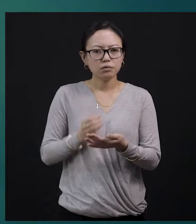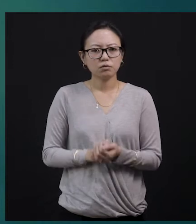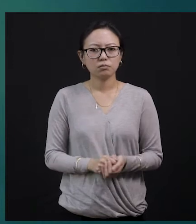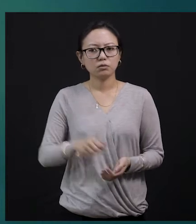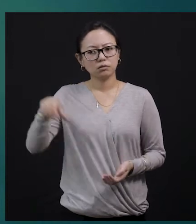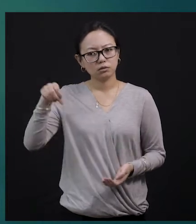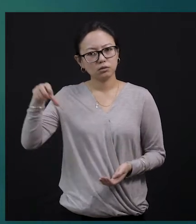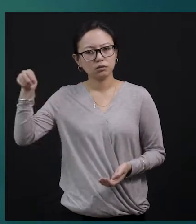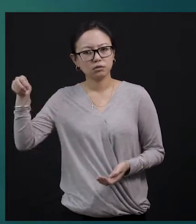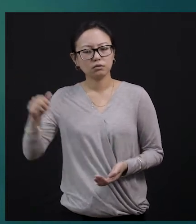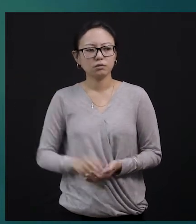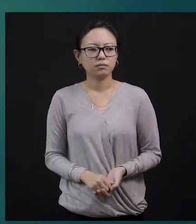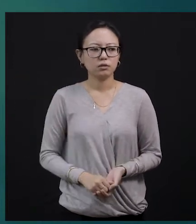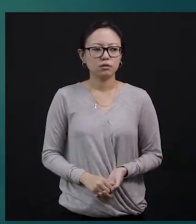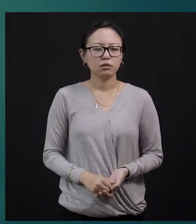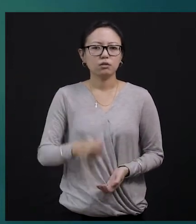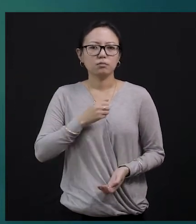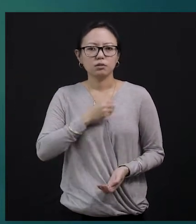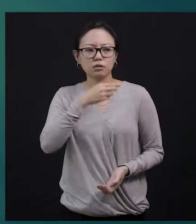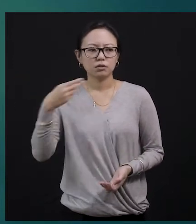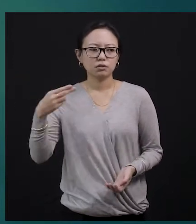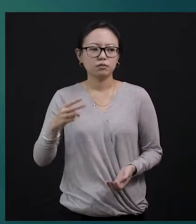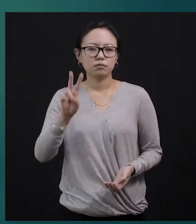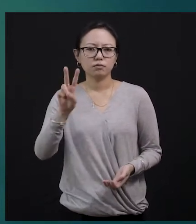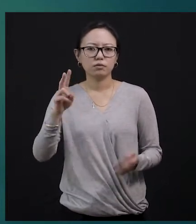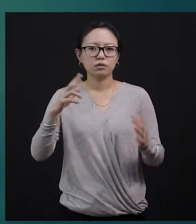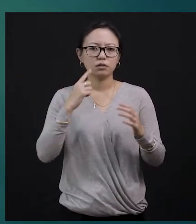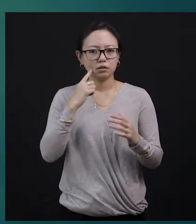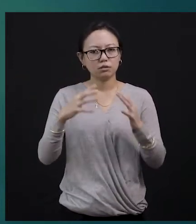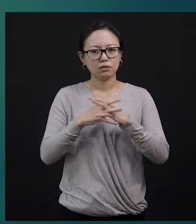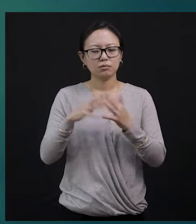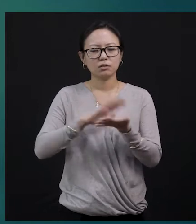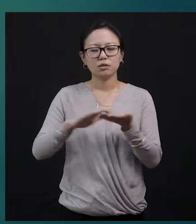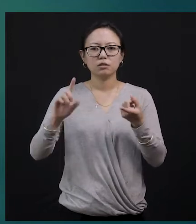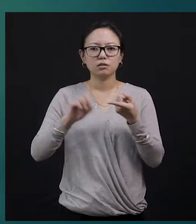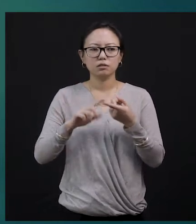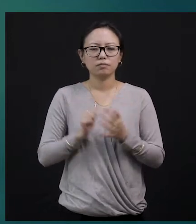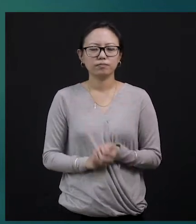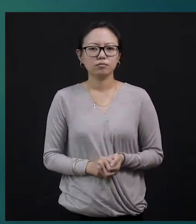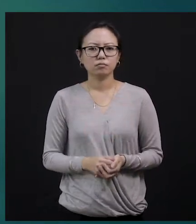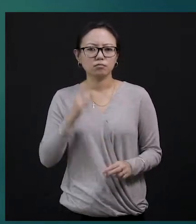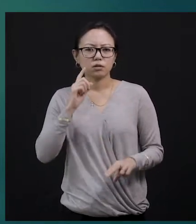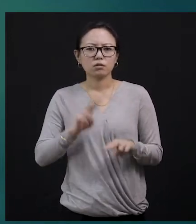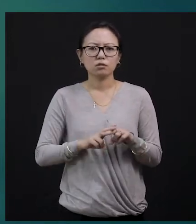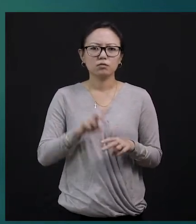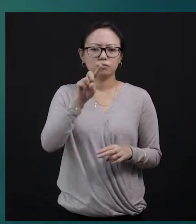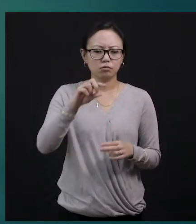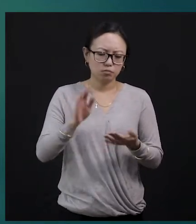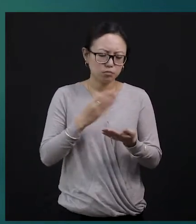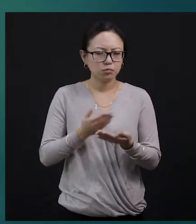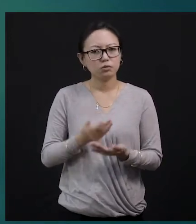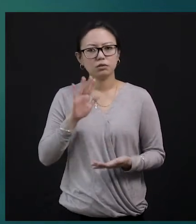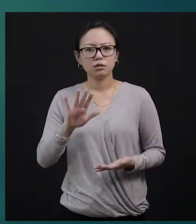And I'm your tutor, Ms. Vihokunyevili from Mount Sinai High Secondary School. So if you have your textbook with you, I would like to